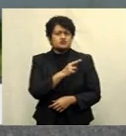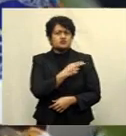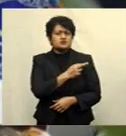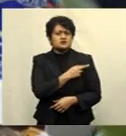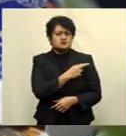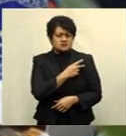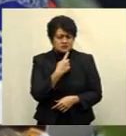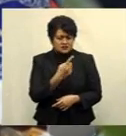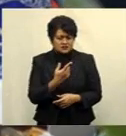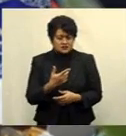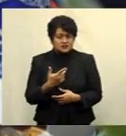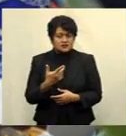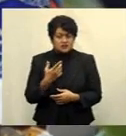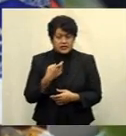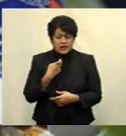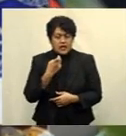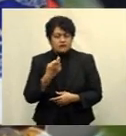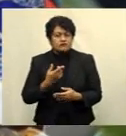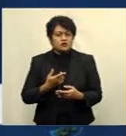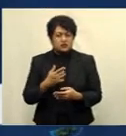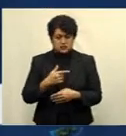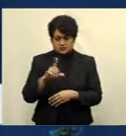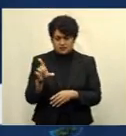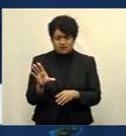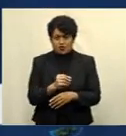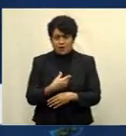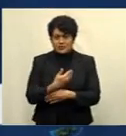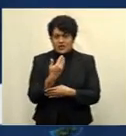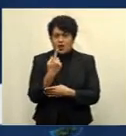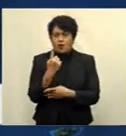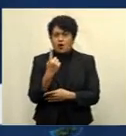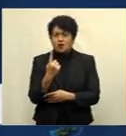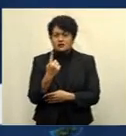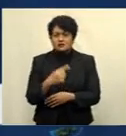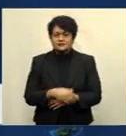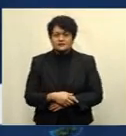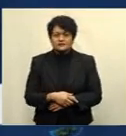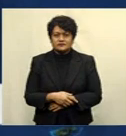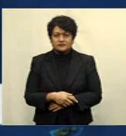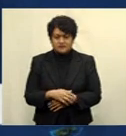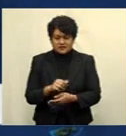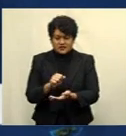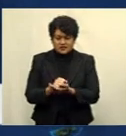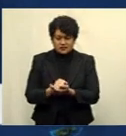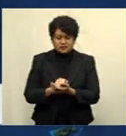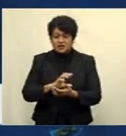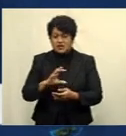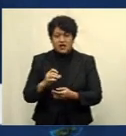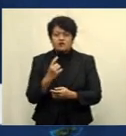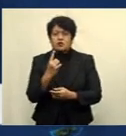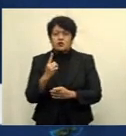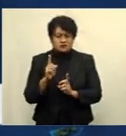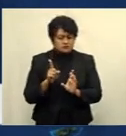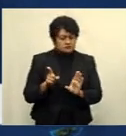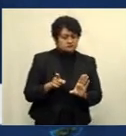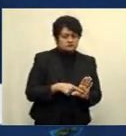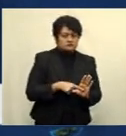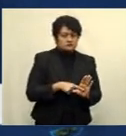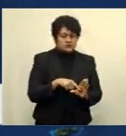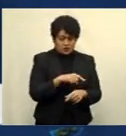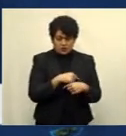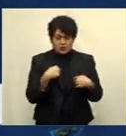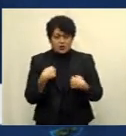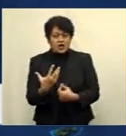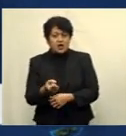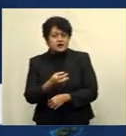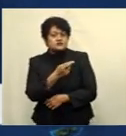stringent since day one. The military has been extremely good in doing their part, keeping everybody in the resort, and then we have our security on the